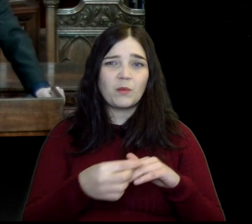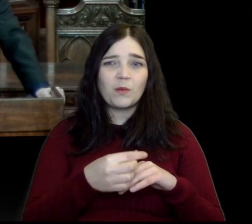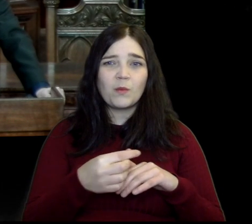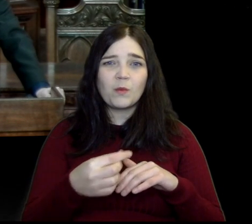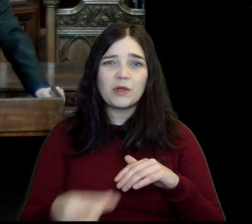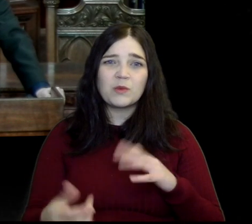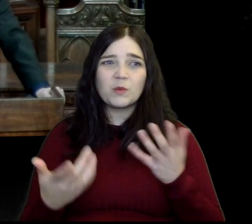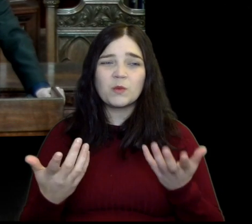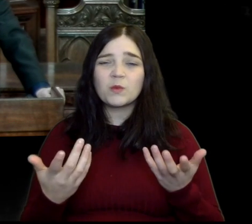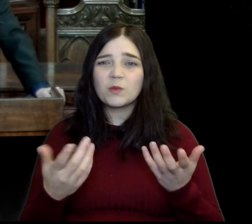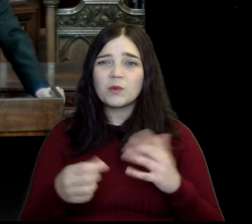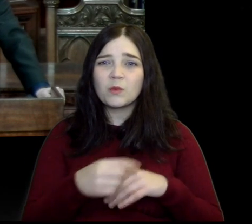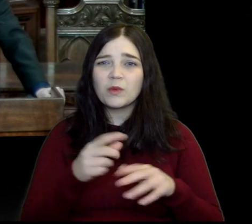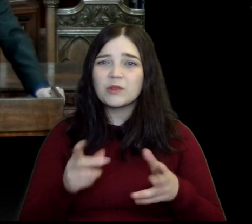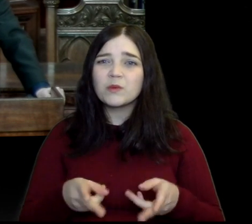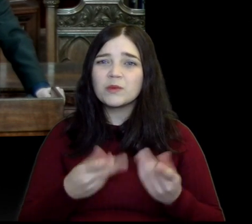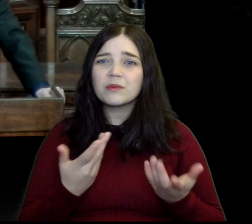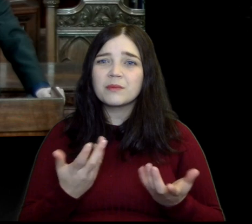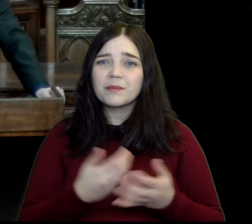even on a widow